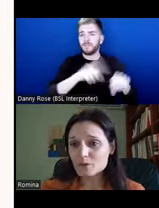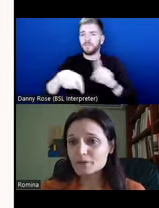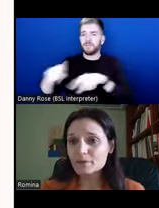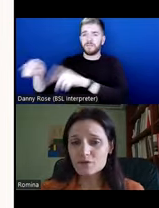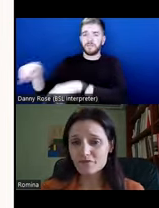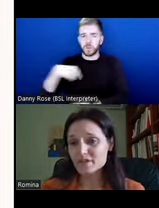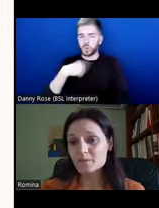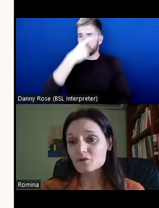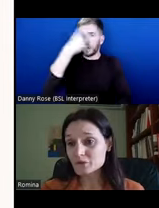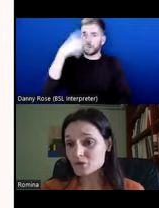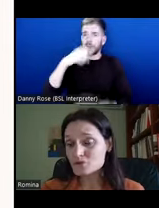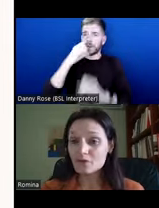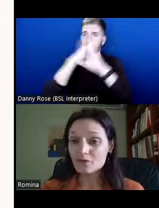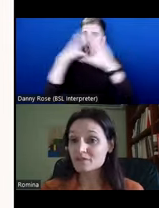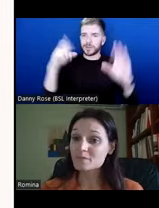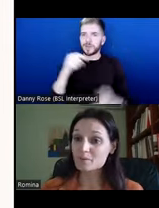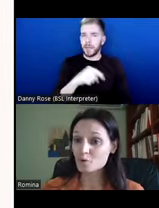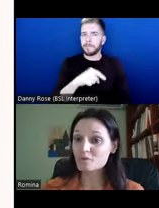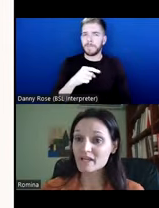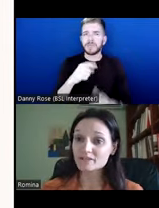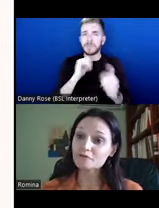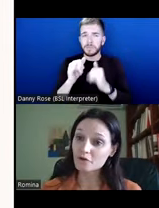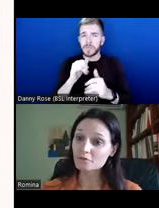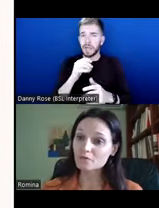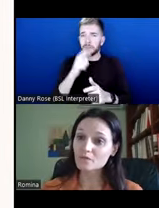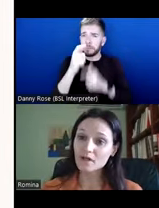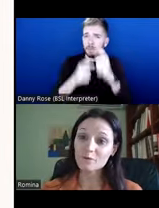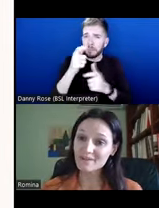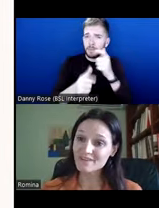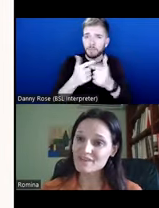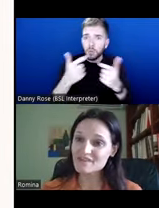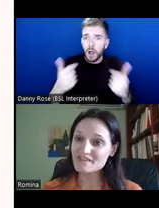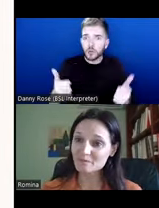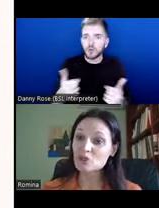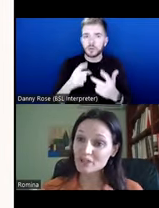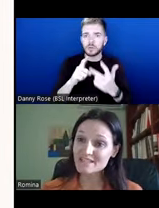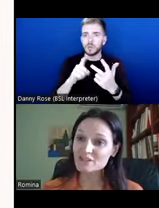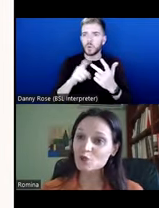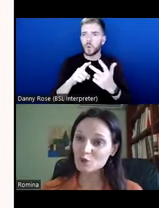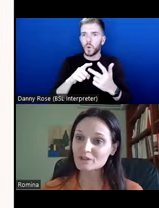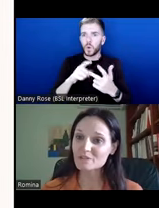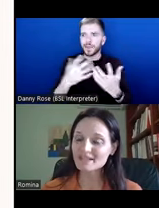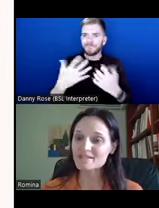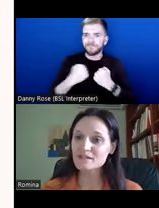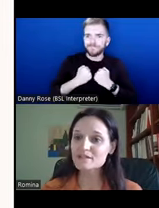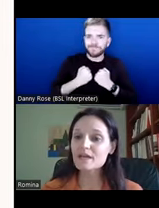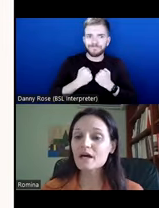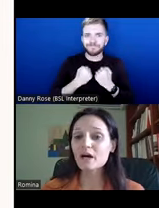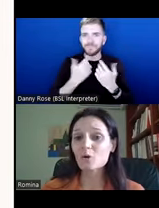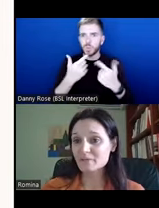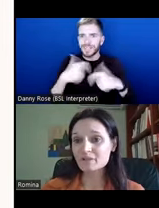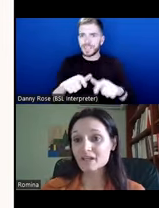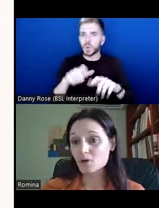as you all know, it's oftentimes overused. It's oftentimes appropriated from within the system to continue colonial practices,